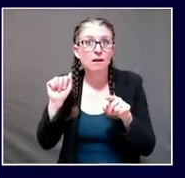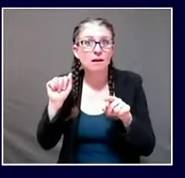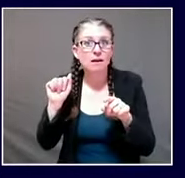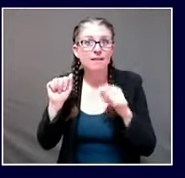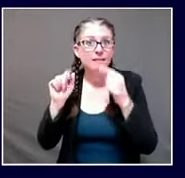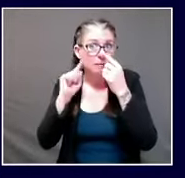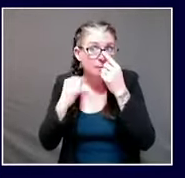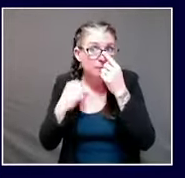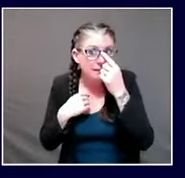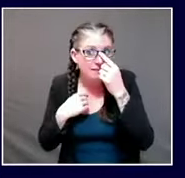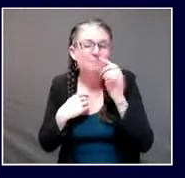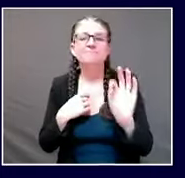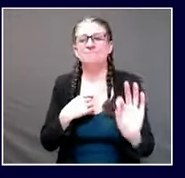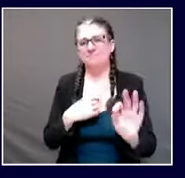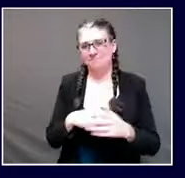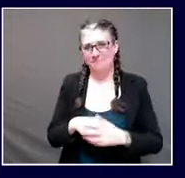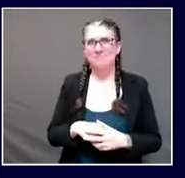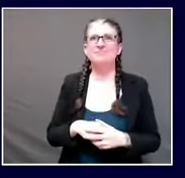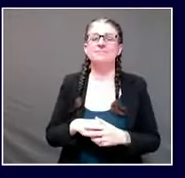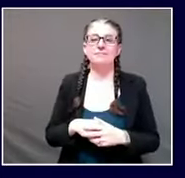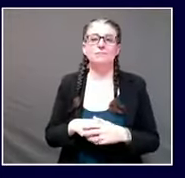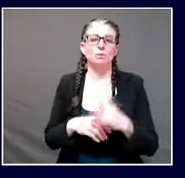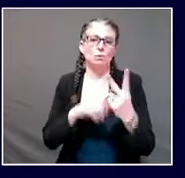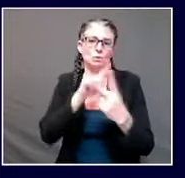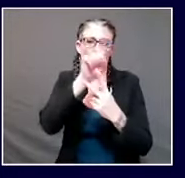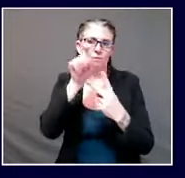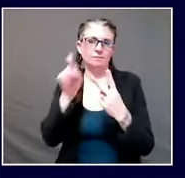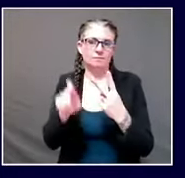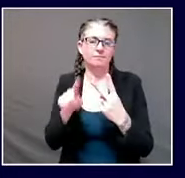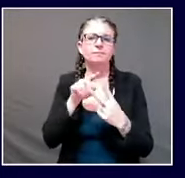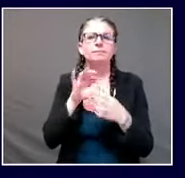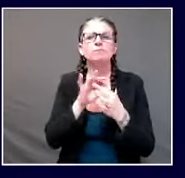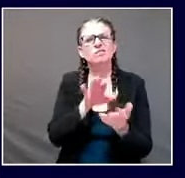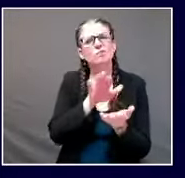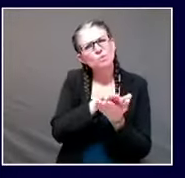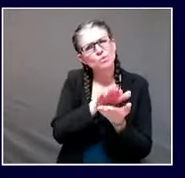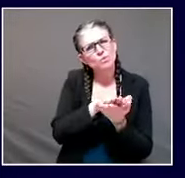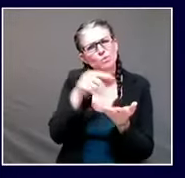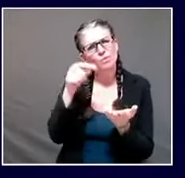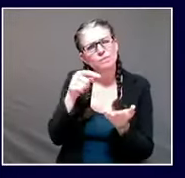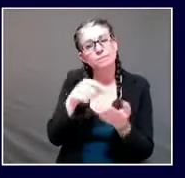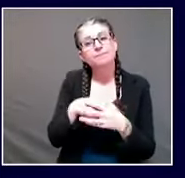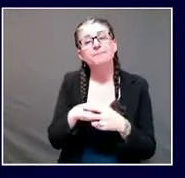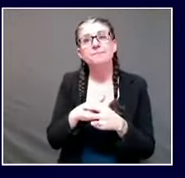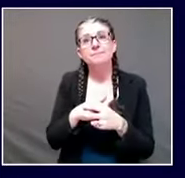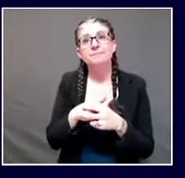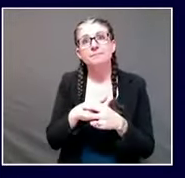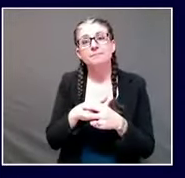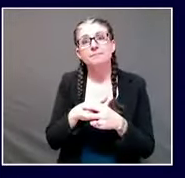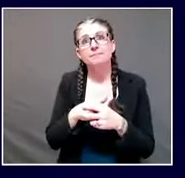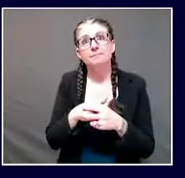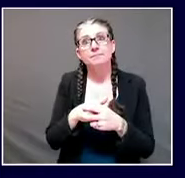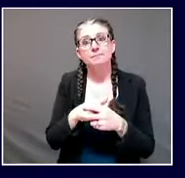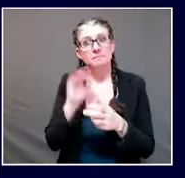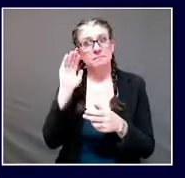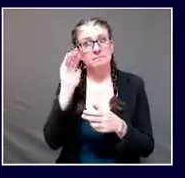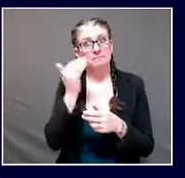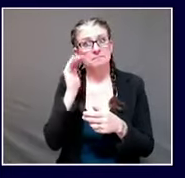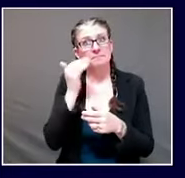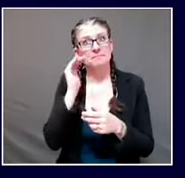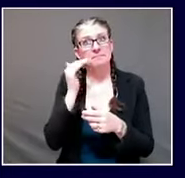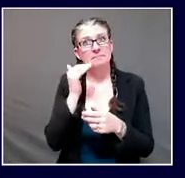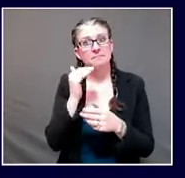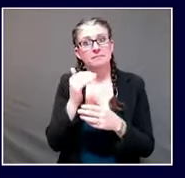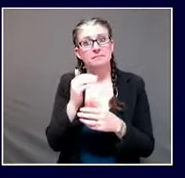questions today uh one the first one is about schools um as you mentioned today some of the state's largest school districts now have outbreaks